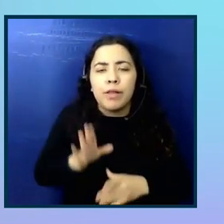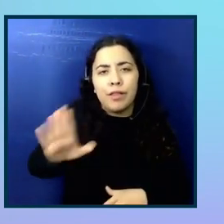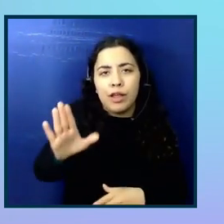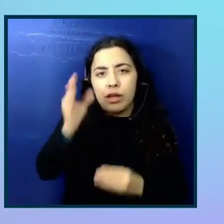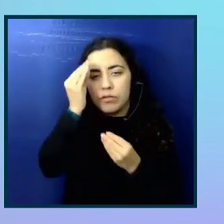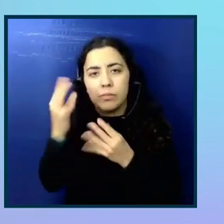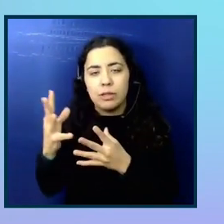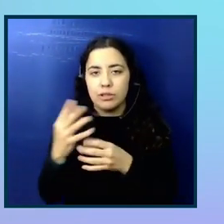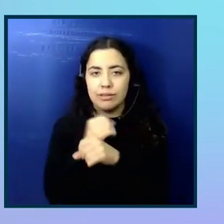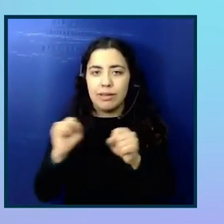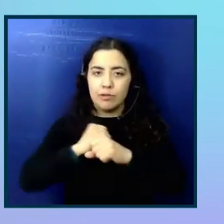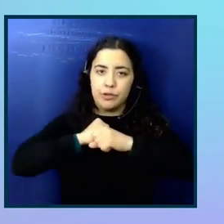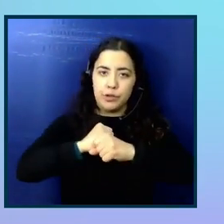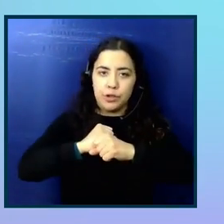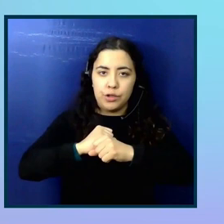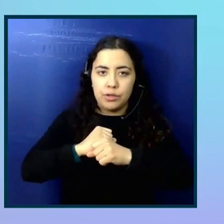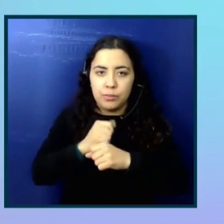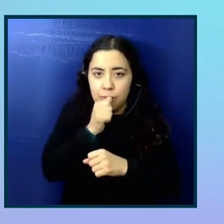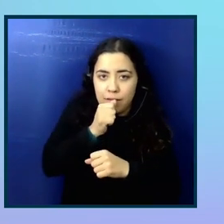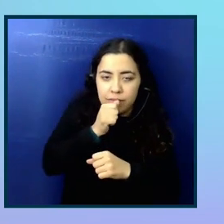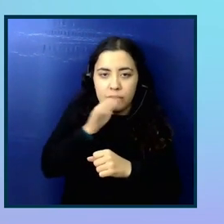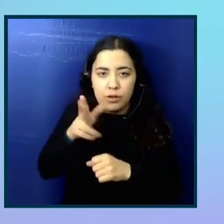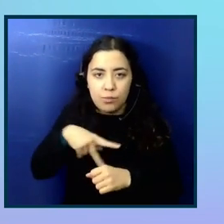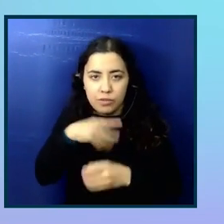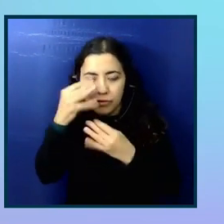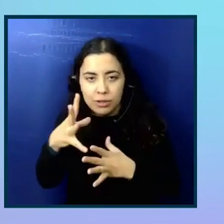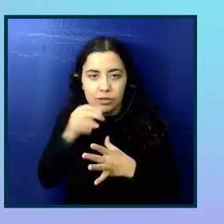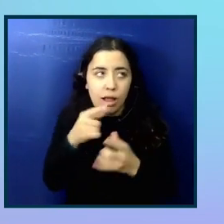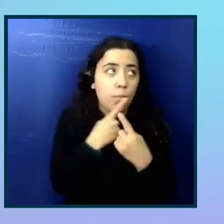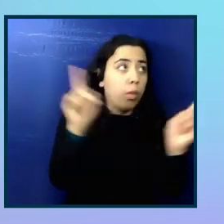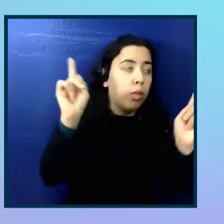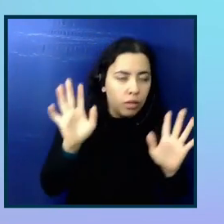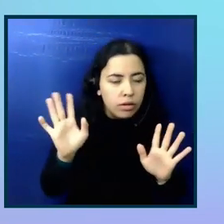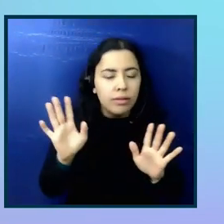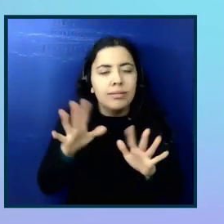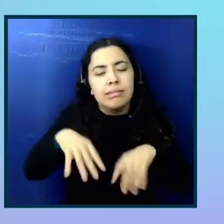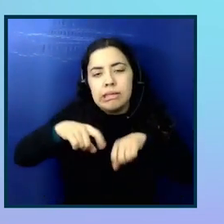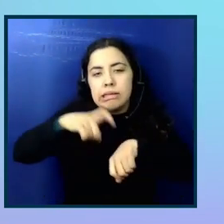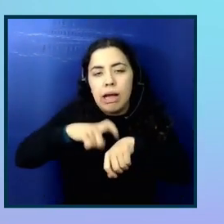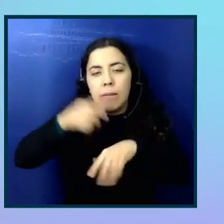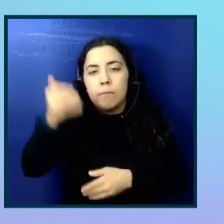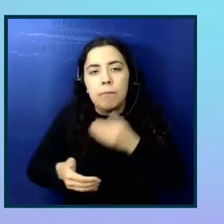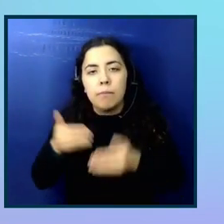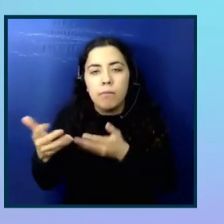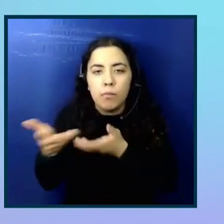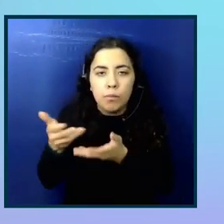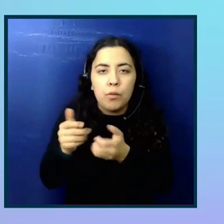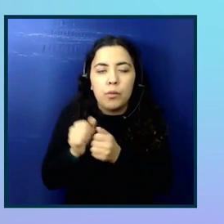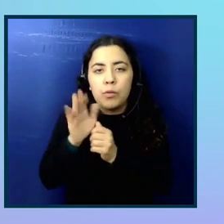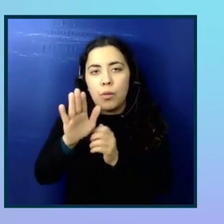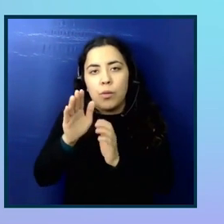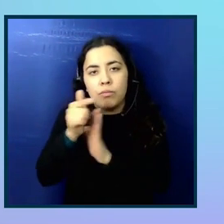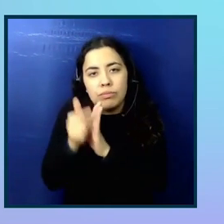secure and personal information was secure. But obviously, you have to take time working with like your legal